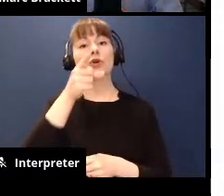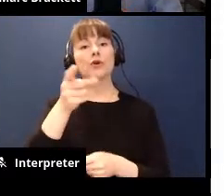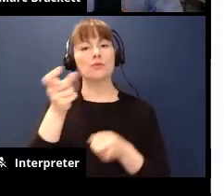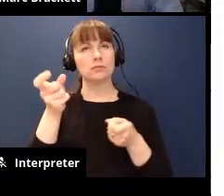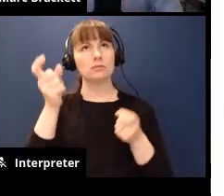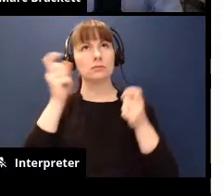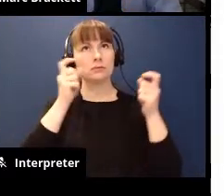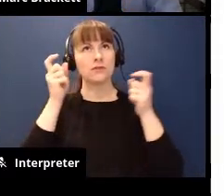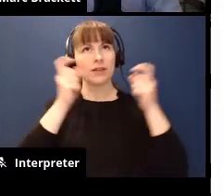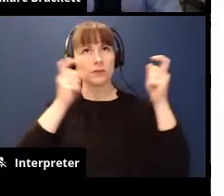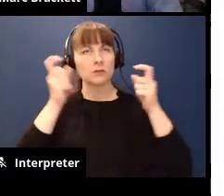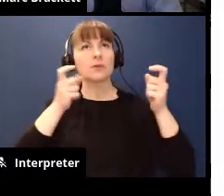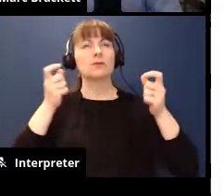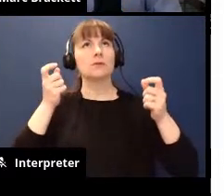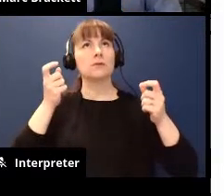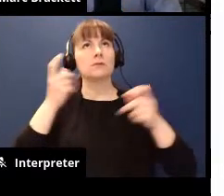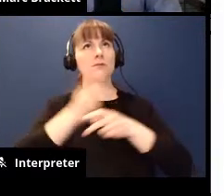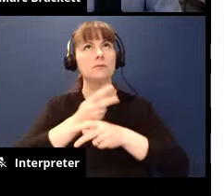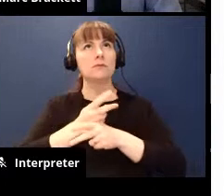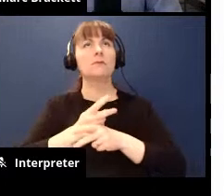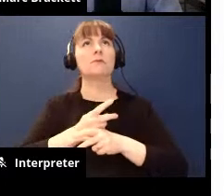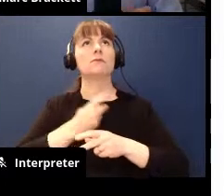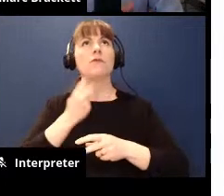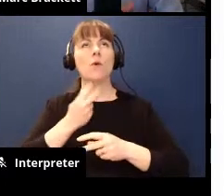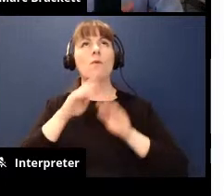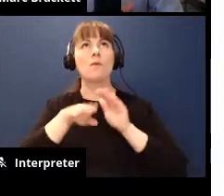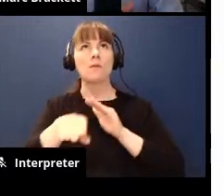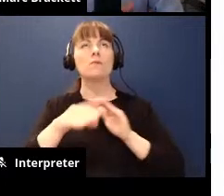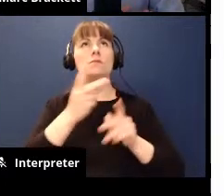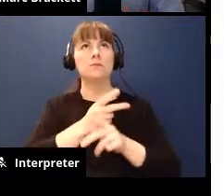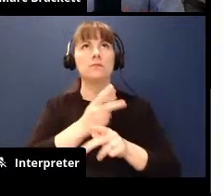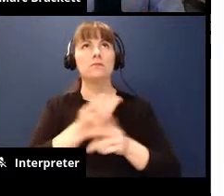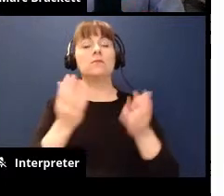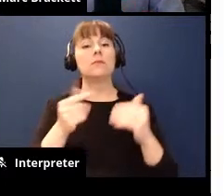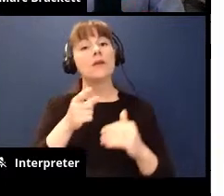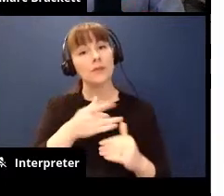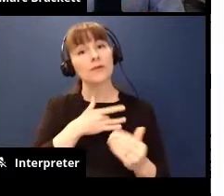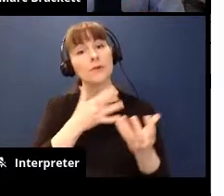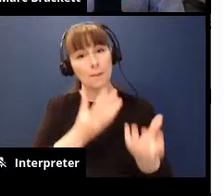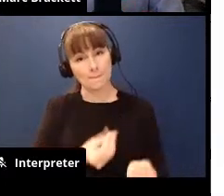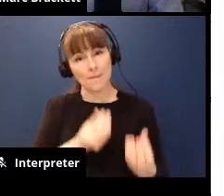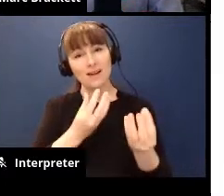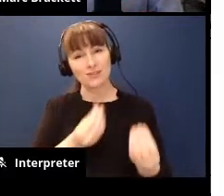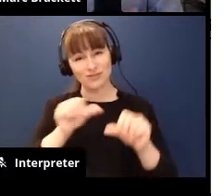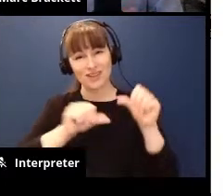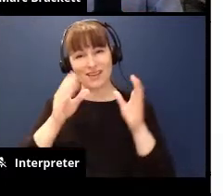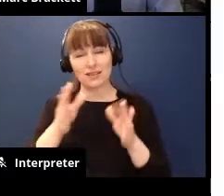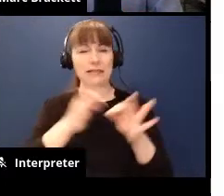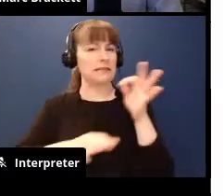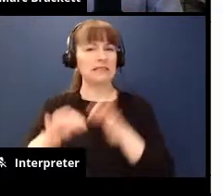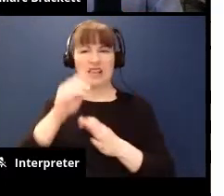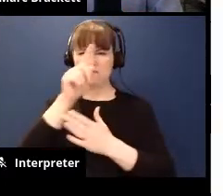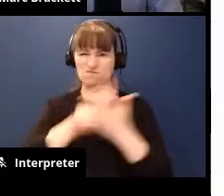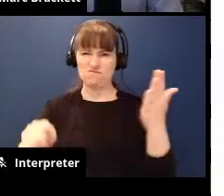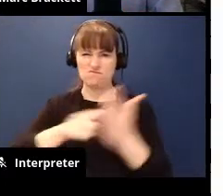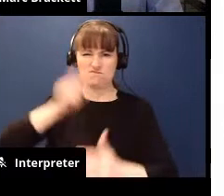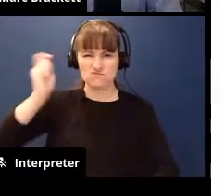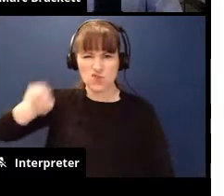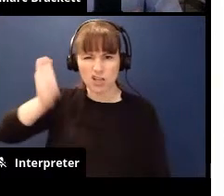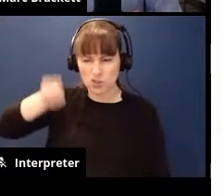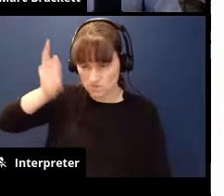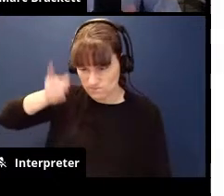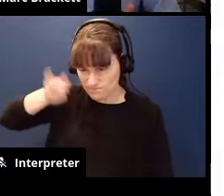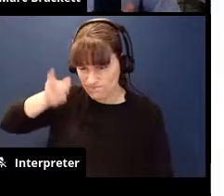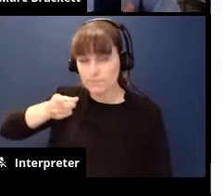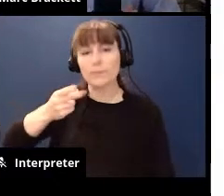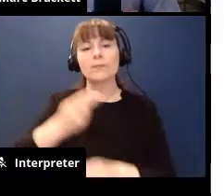expressions and your your vocal tones and then you're being that compassionate scientist as opposed to the critical judge right you're